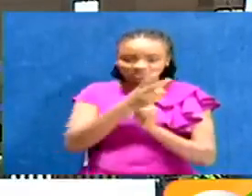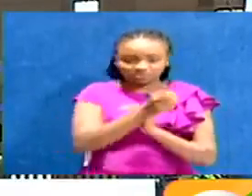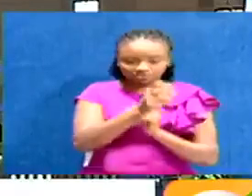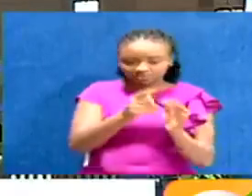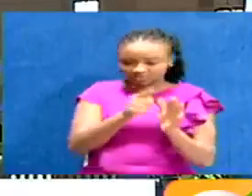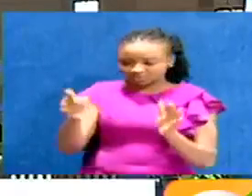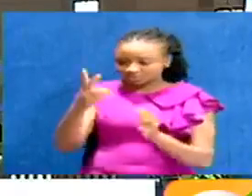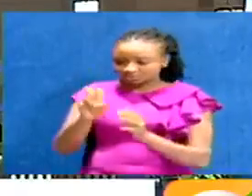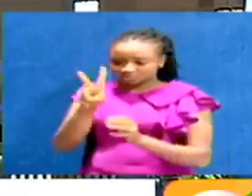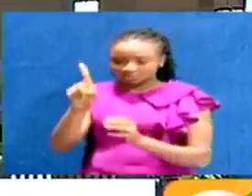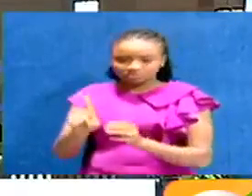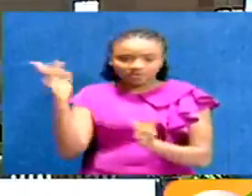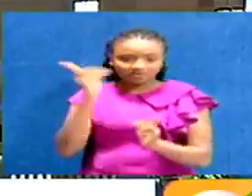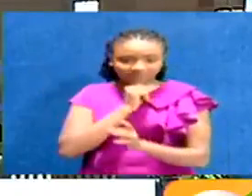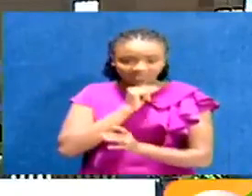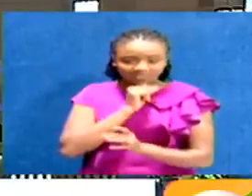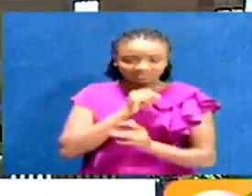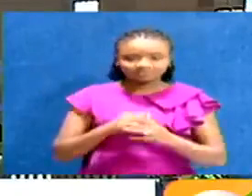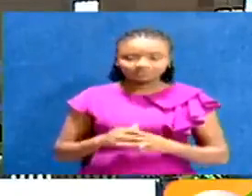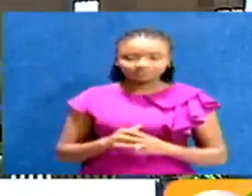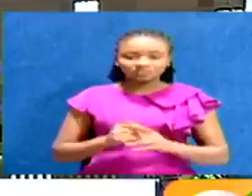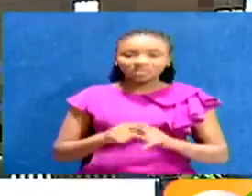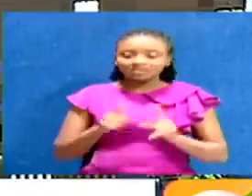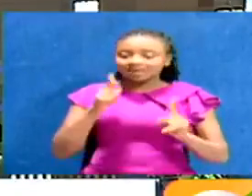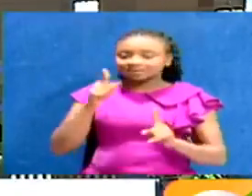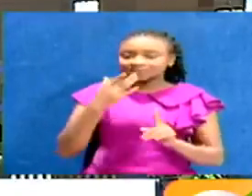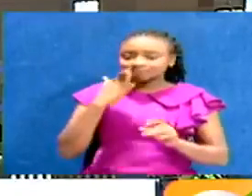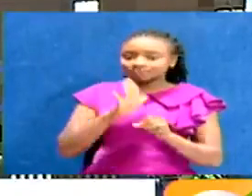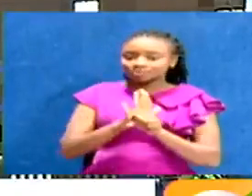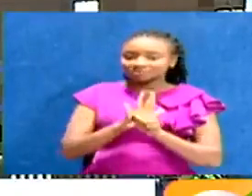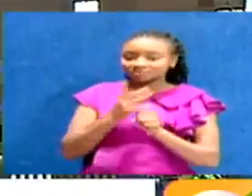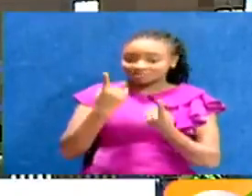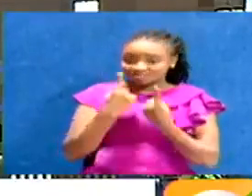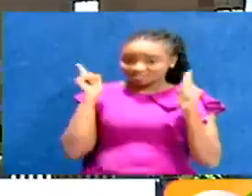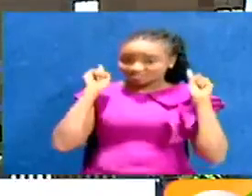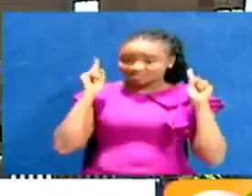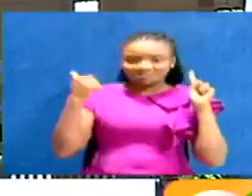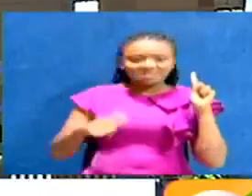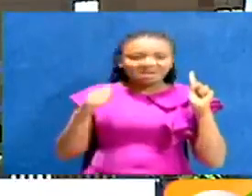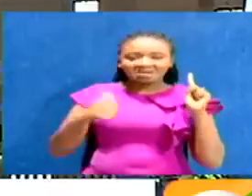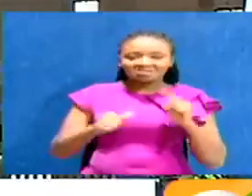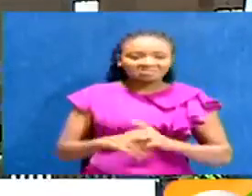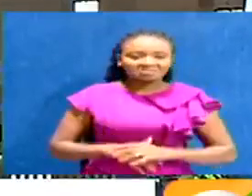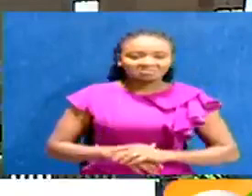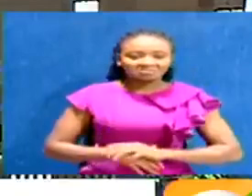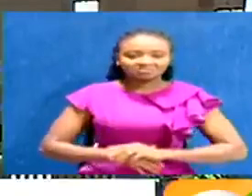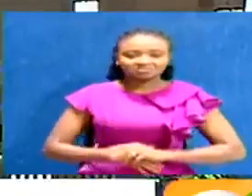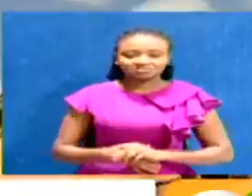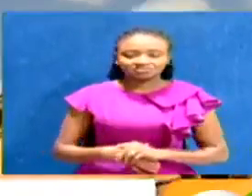-2021 to the Members of Parliament, but the pledge, according to legislators, has not been met.